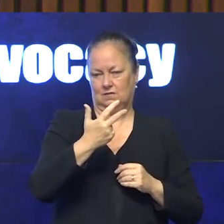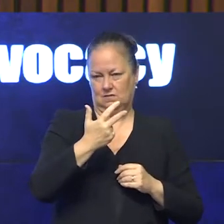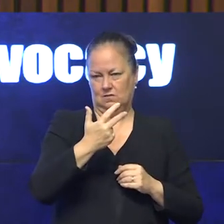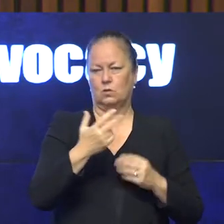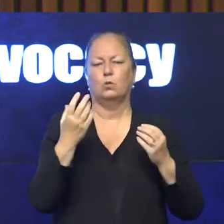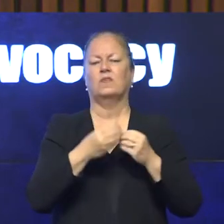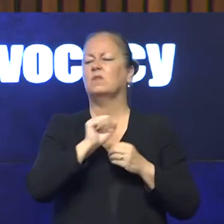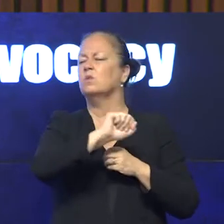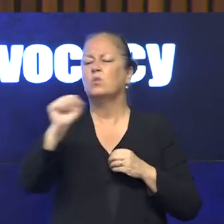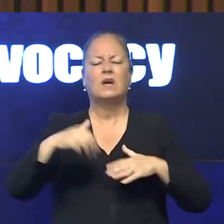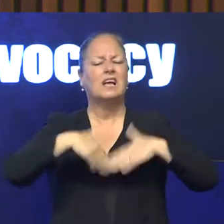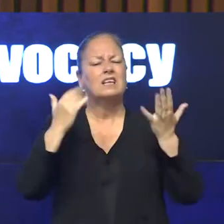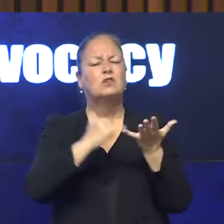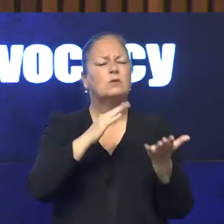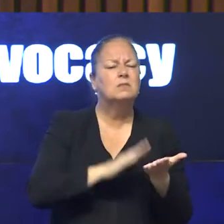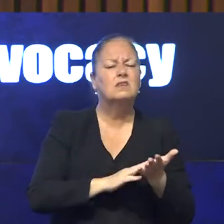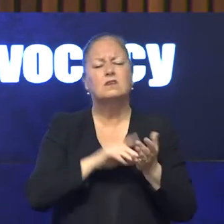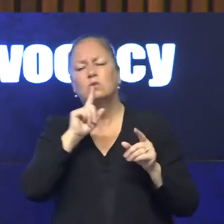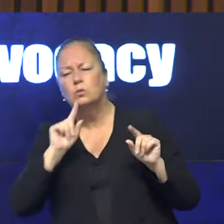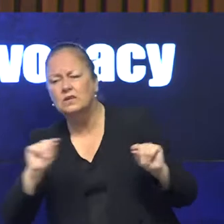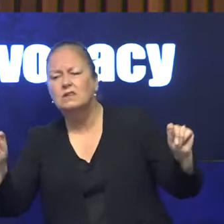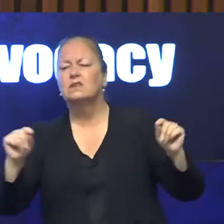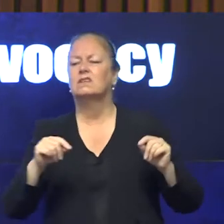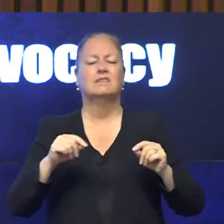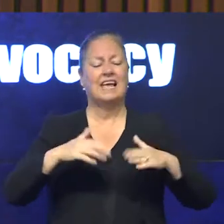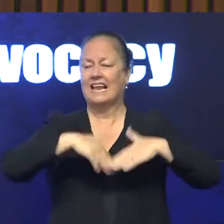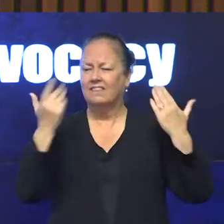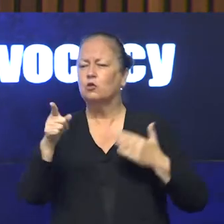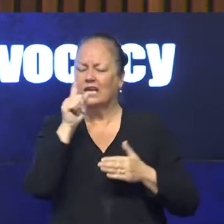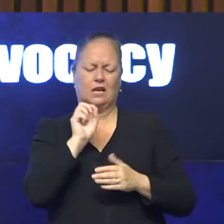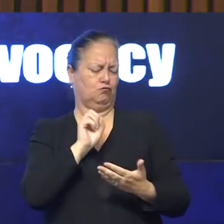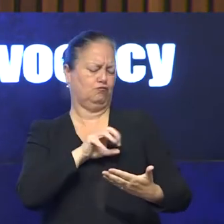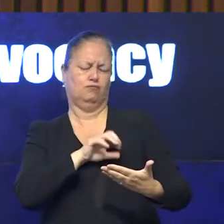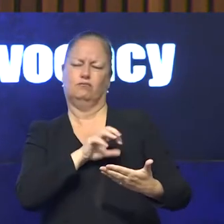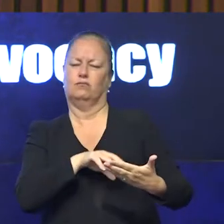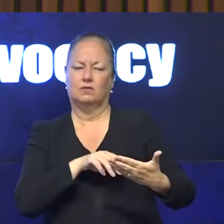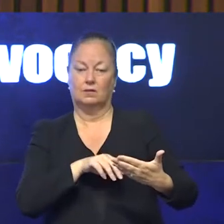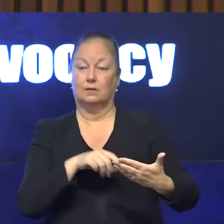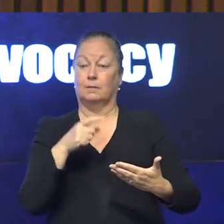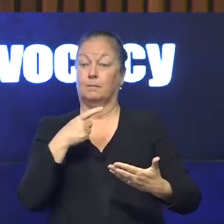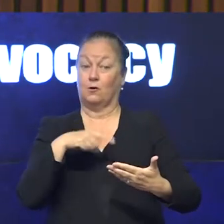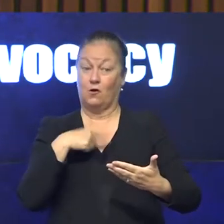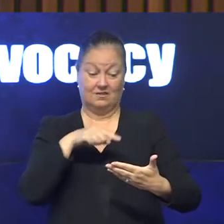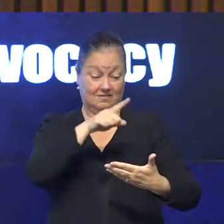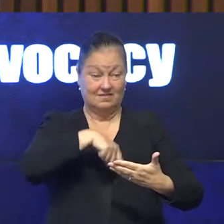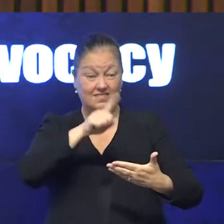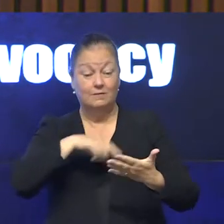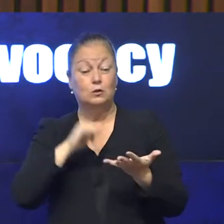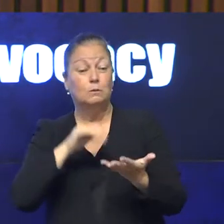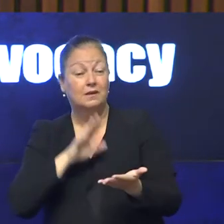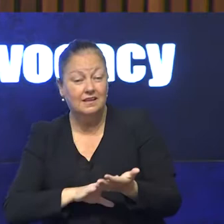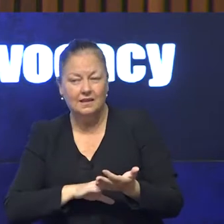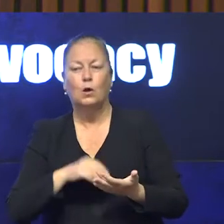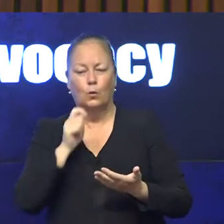all of your social media tweets and contributions, that would be great because we will be collecting all of your tweets